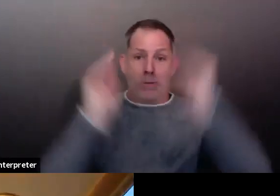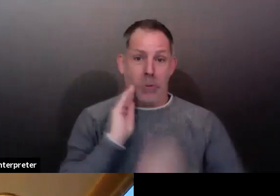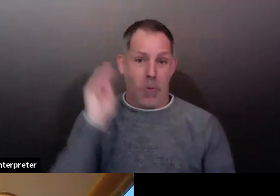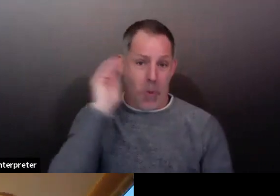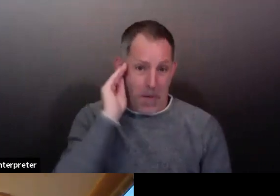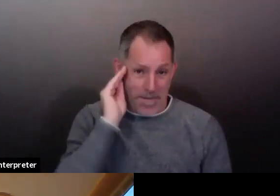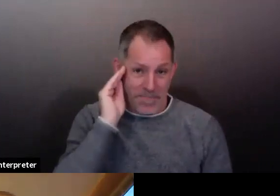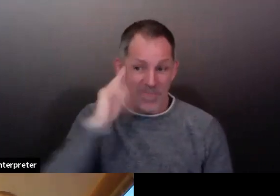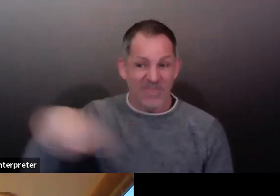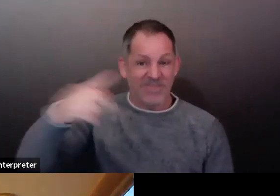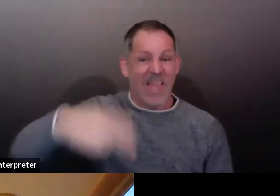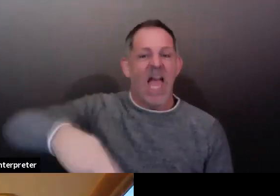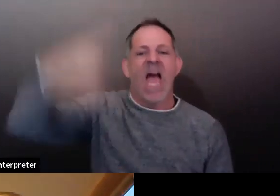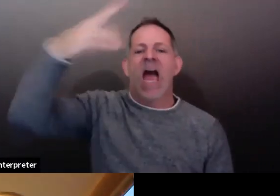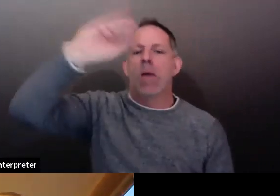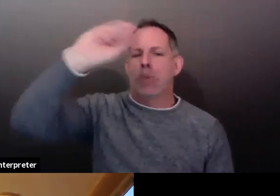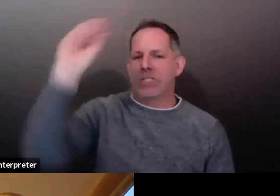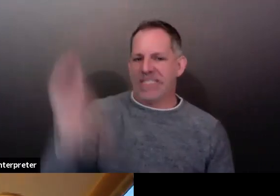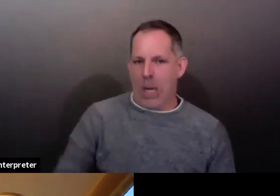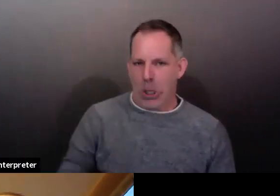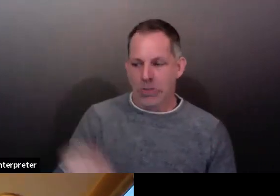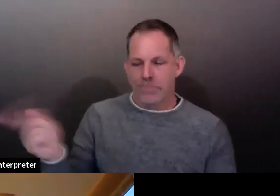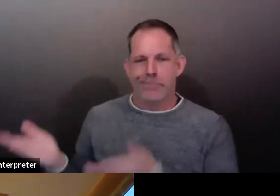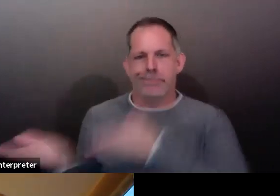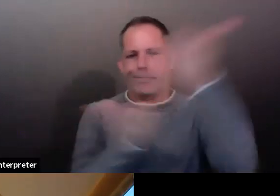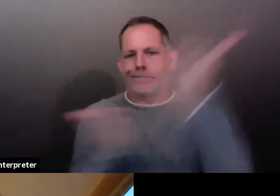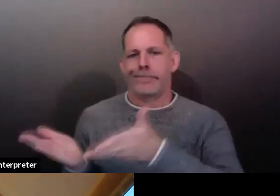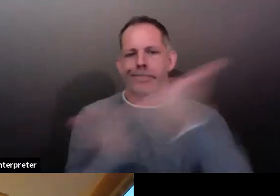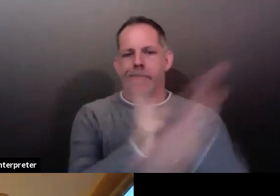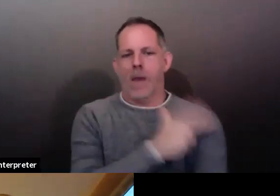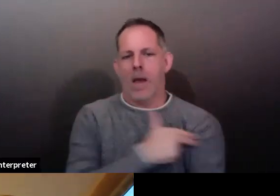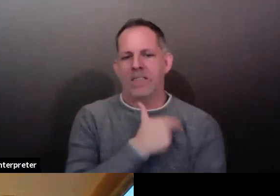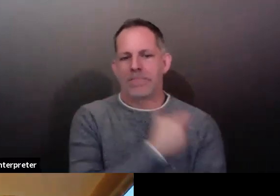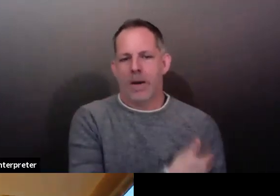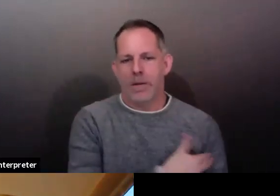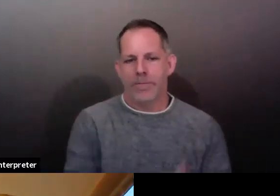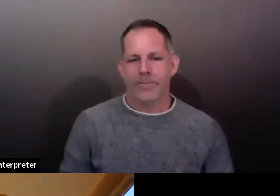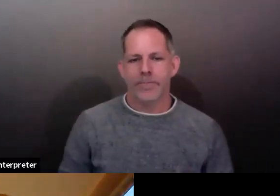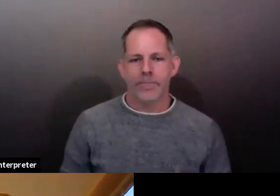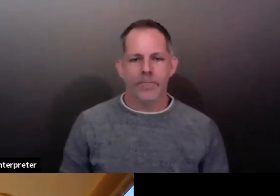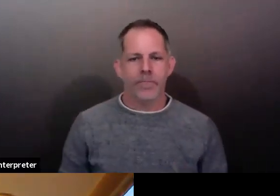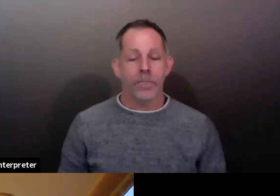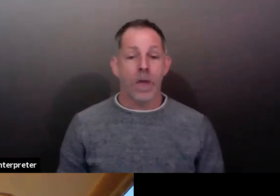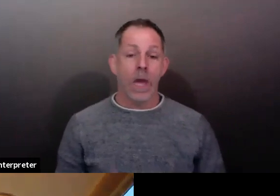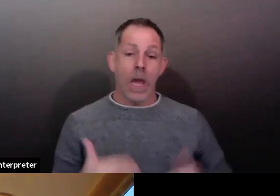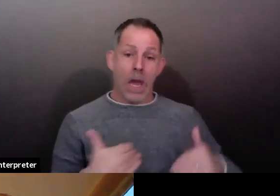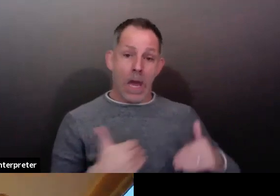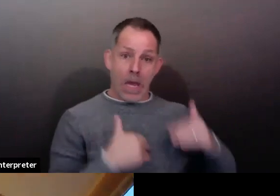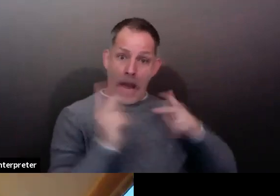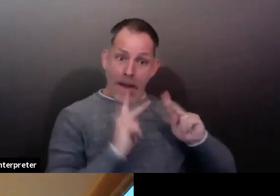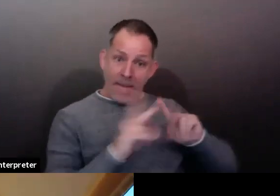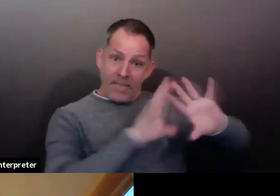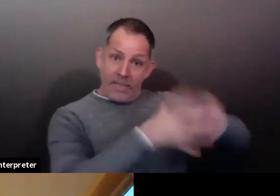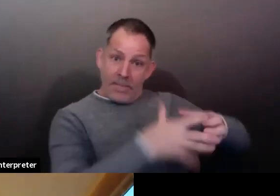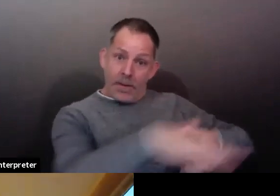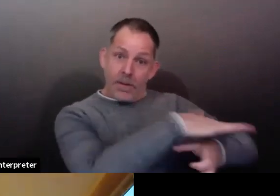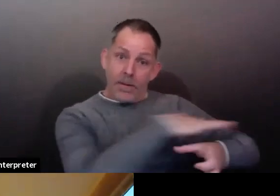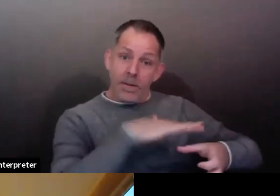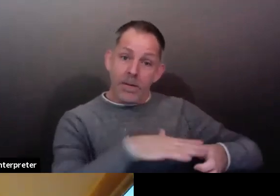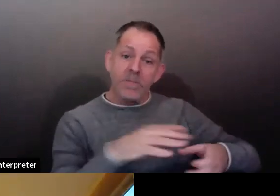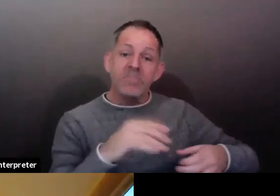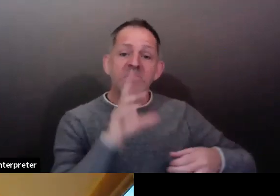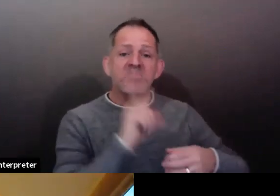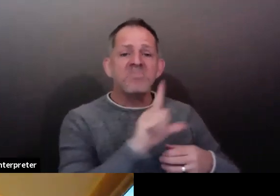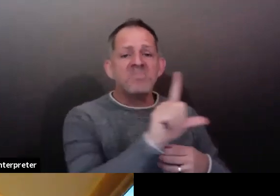We've got a younger median age this time around. Most of the cases are occurring in folks 20 to 59 who are not immune